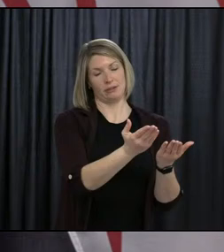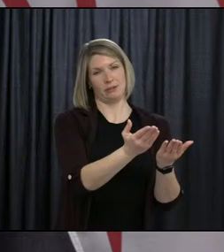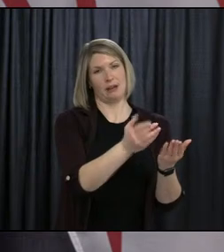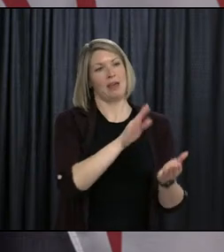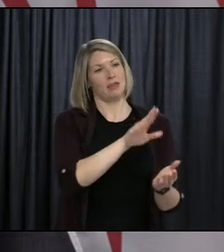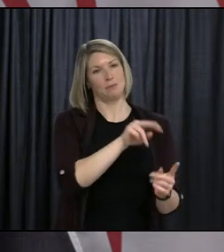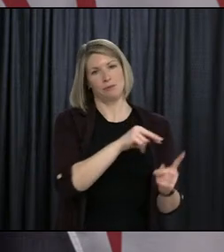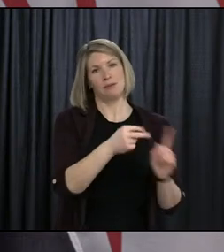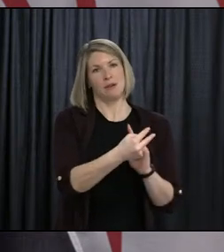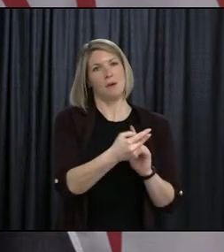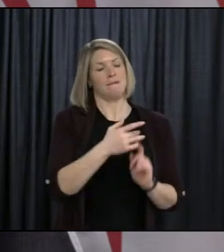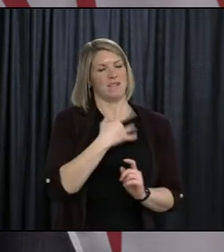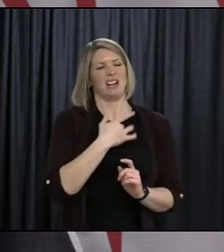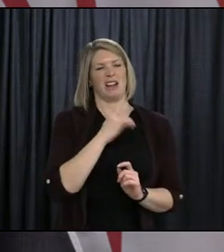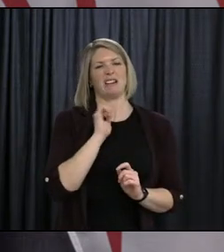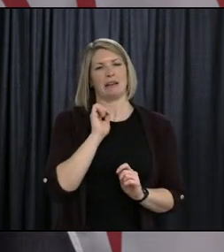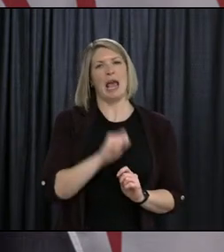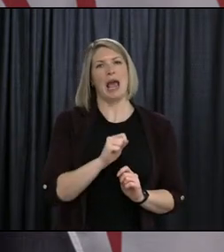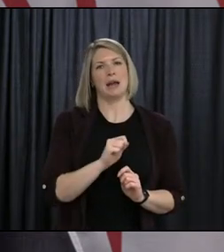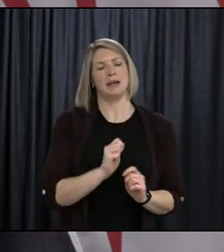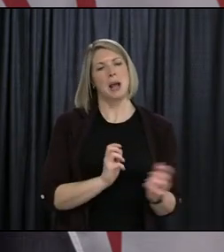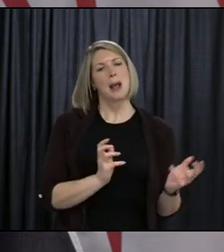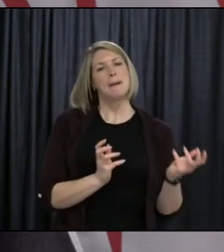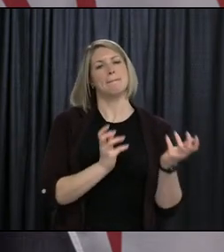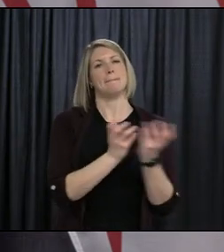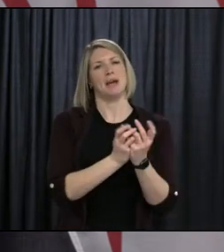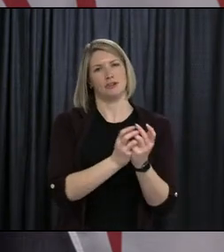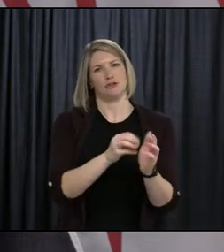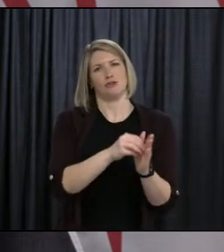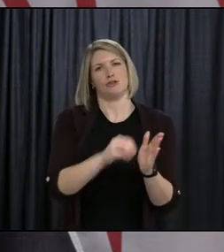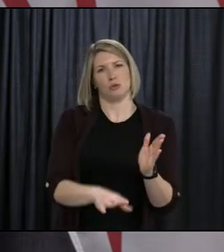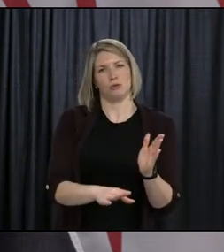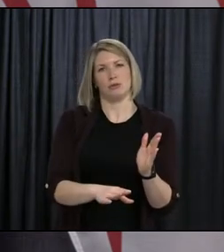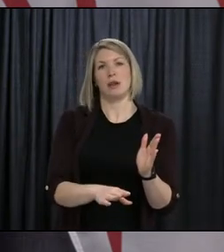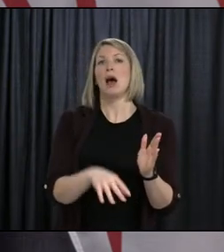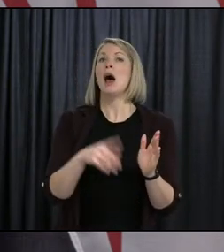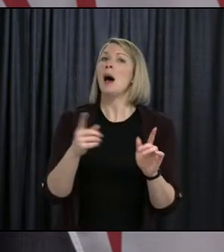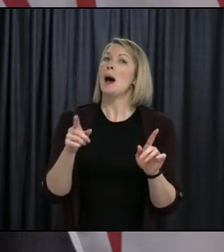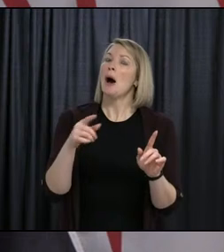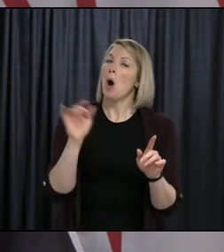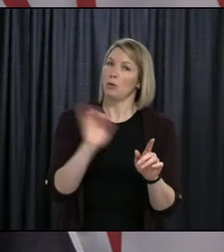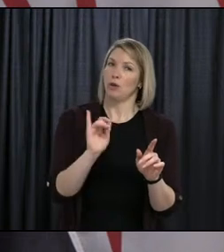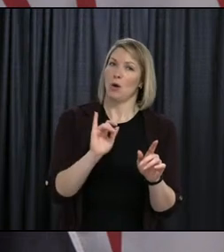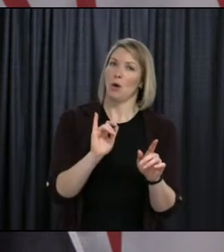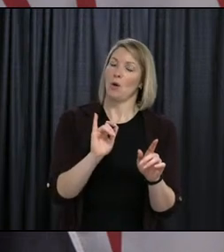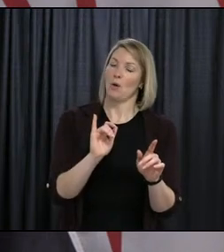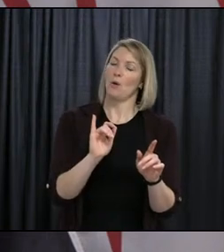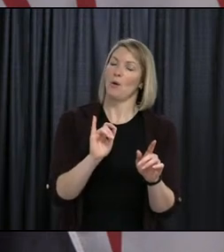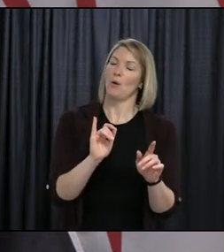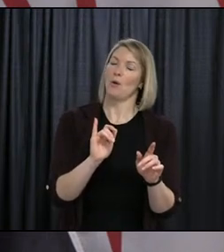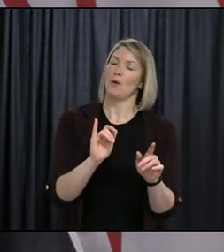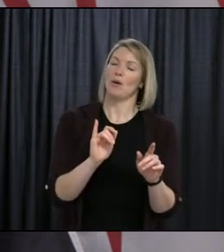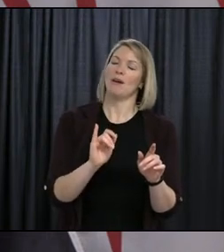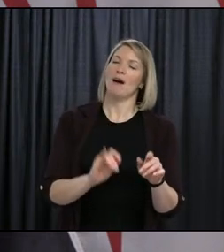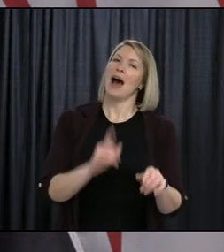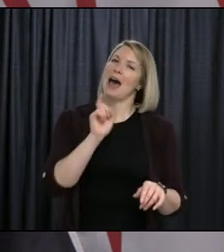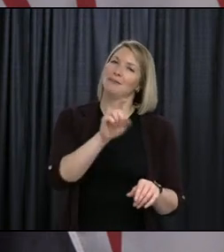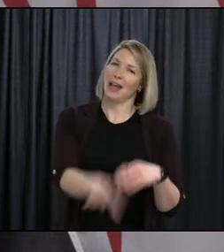to manage within those parameters and deliver high-quality education. Albeit, nothing ever fully replaces